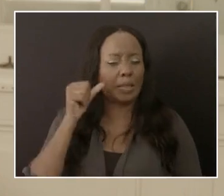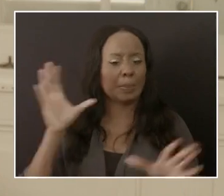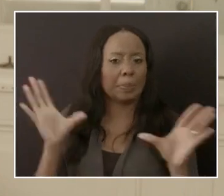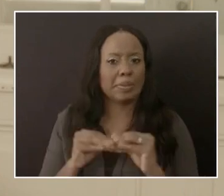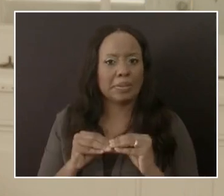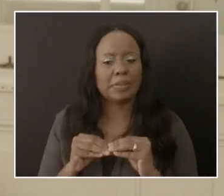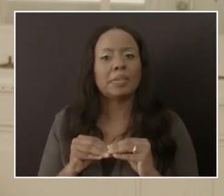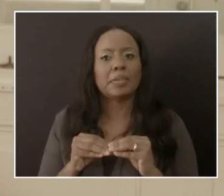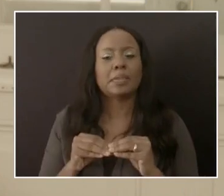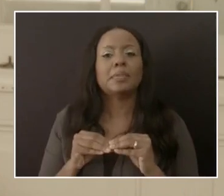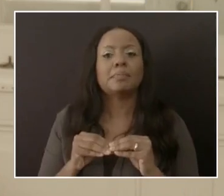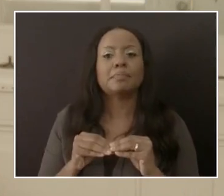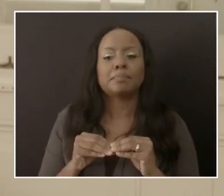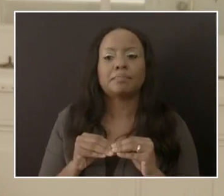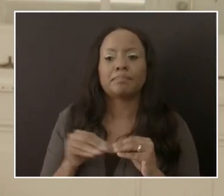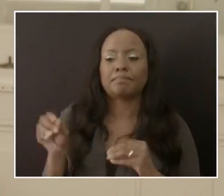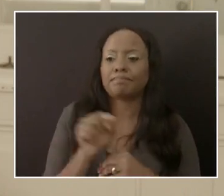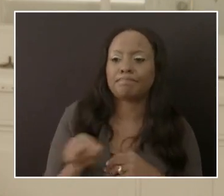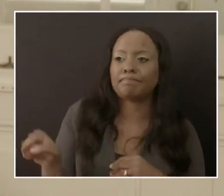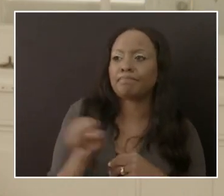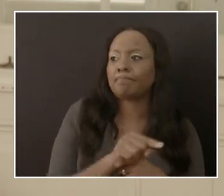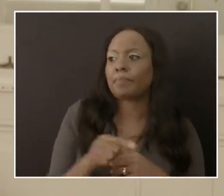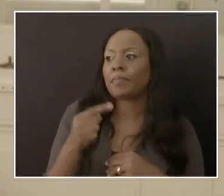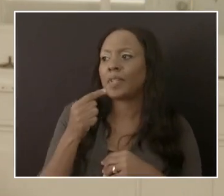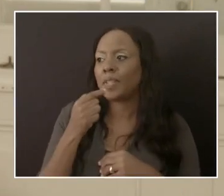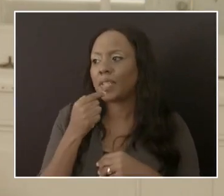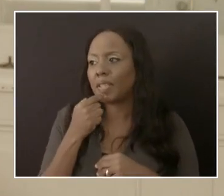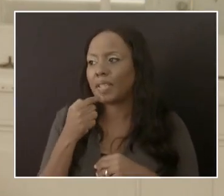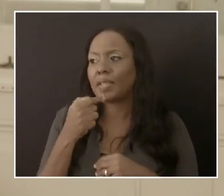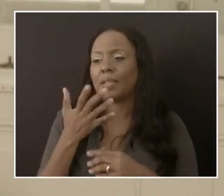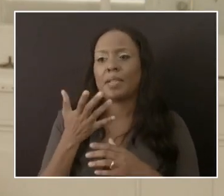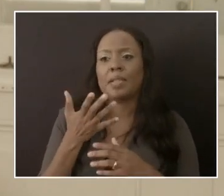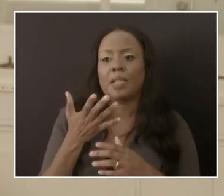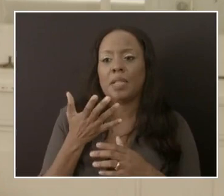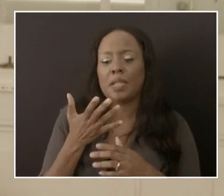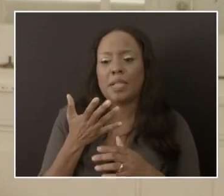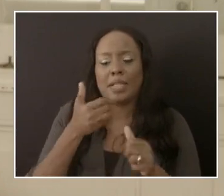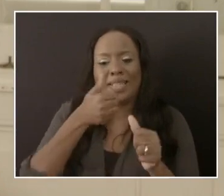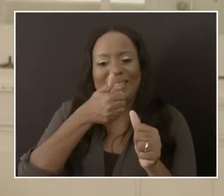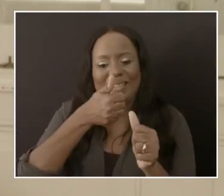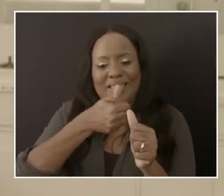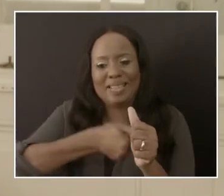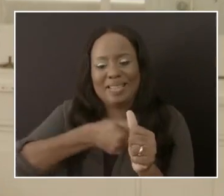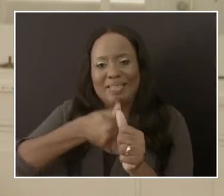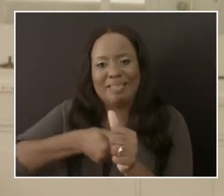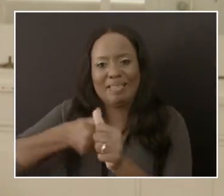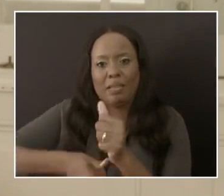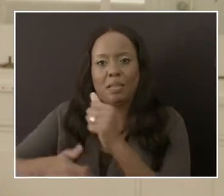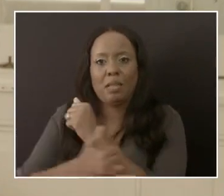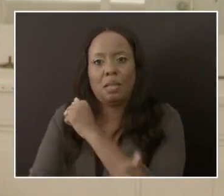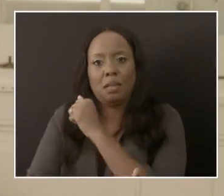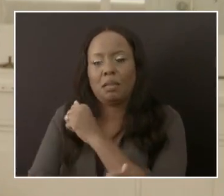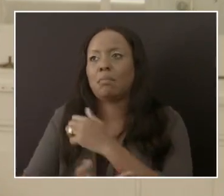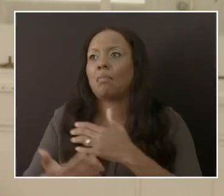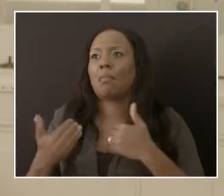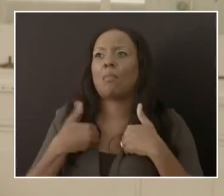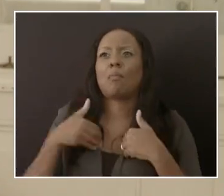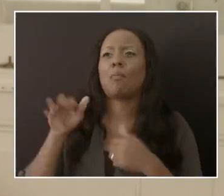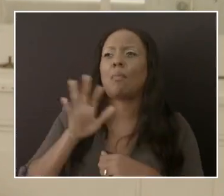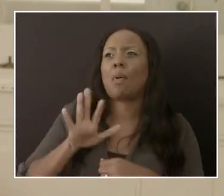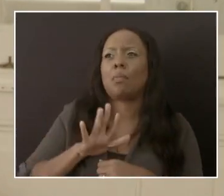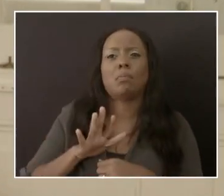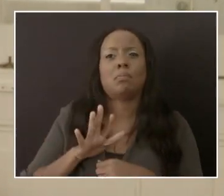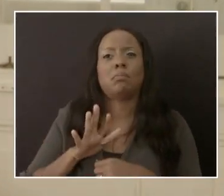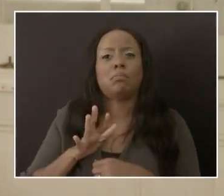situation did warrant that. So each individual country has probably a specific reason